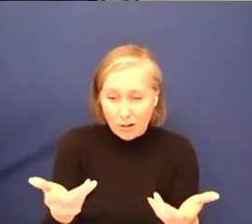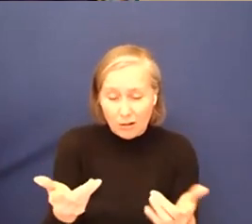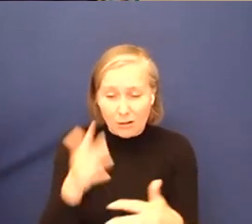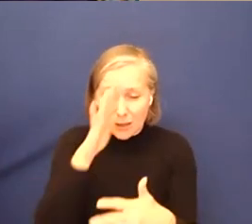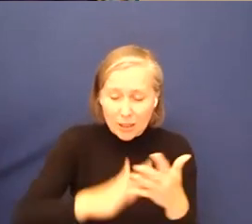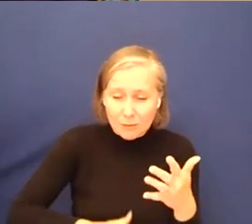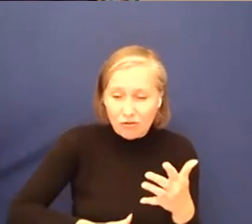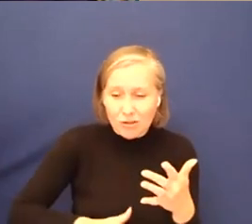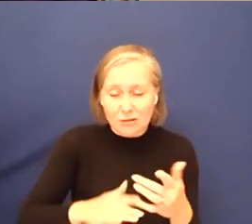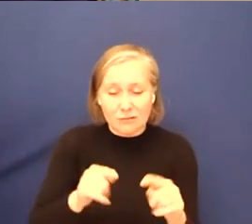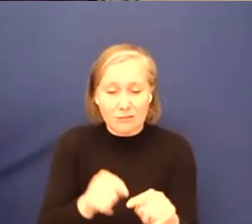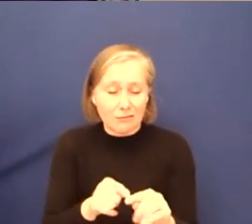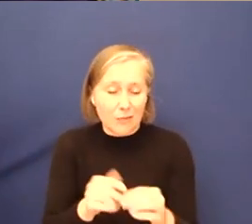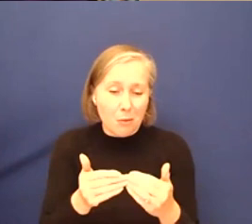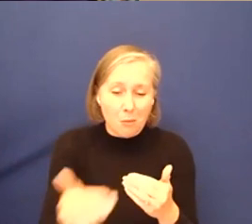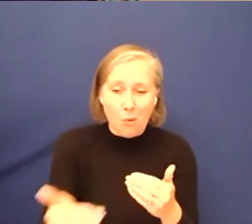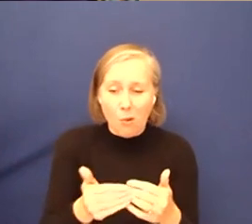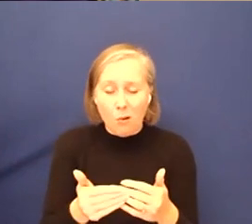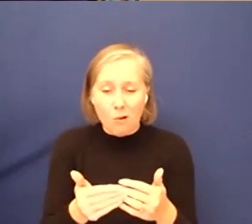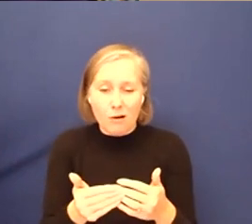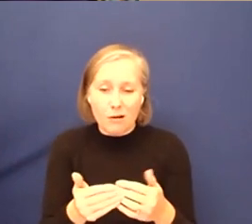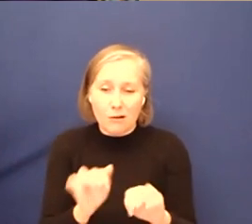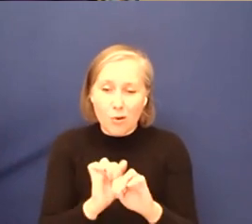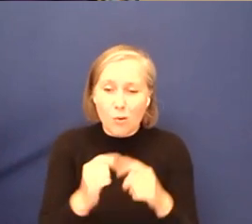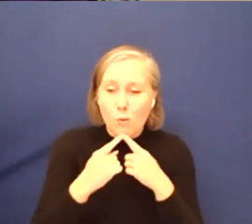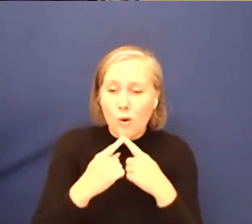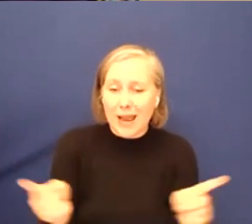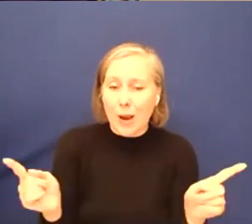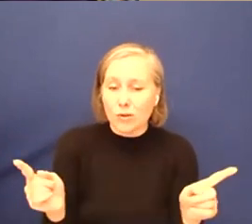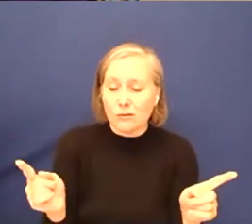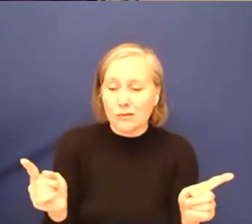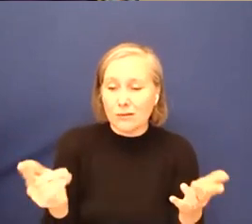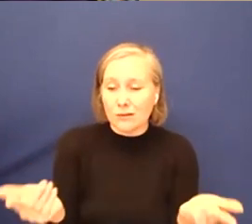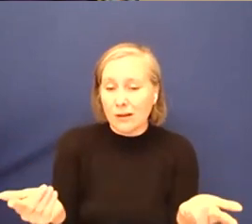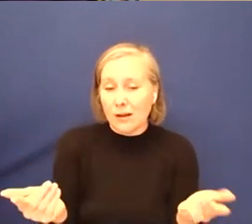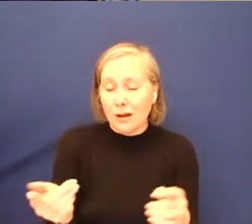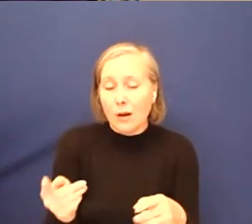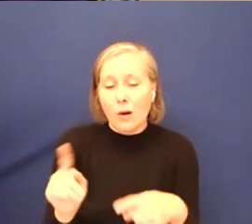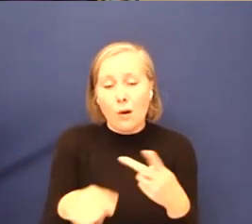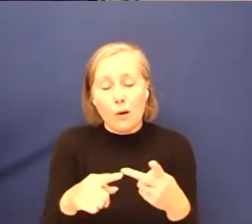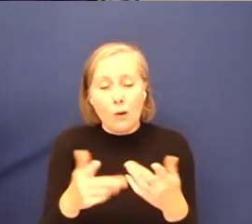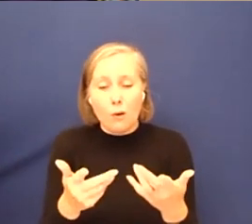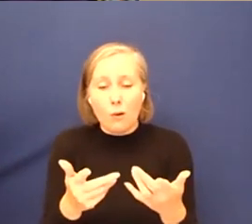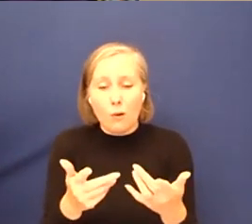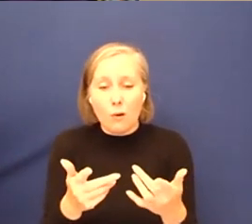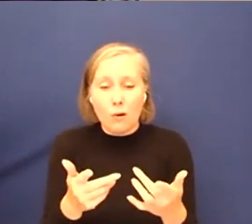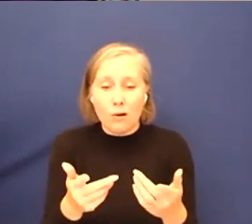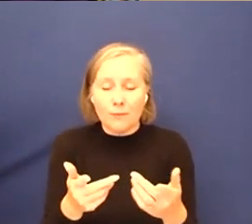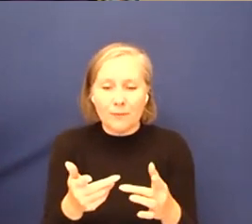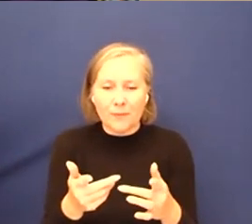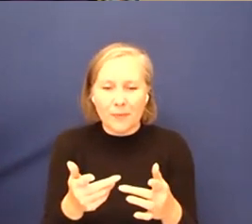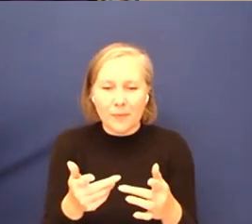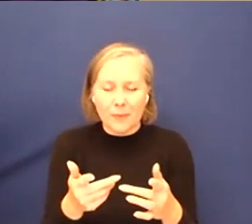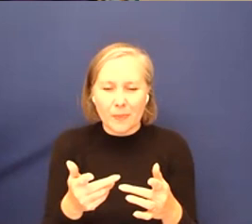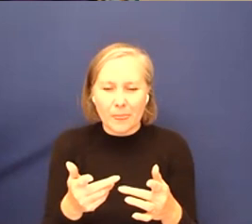to get more of your word out, or to, you know, if it's just you trying to advocate for